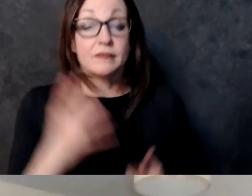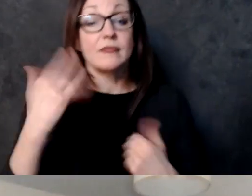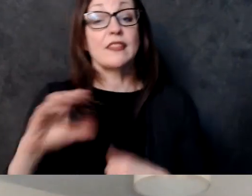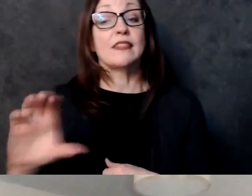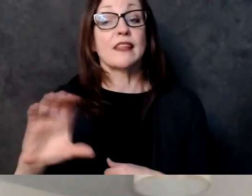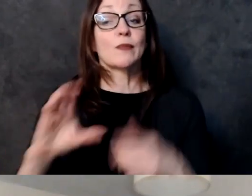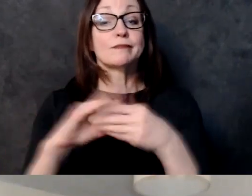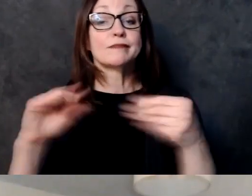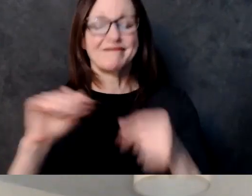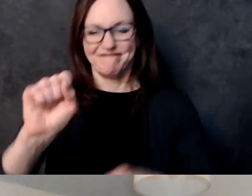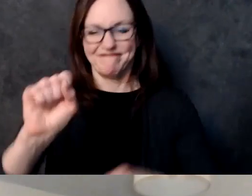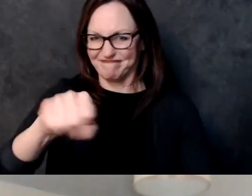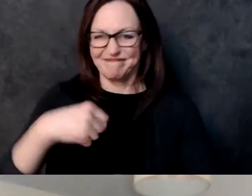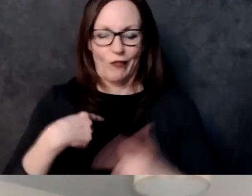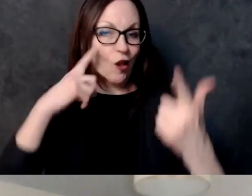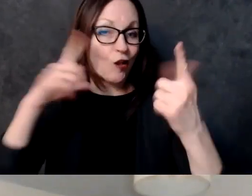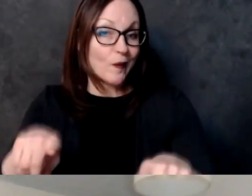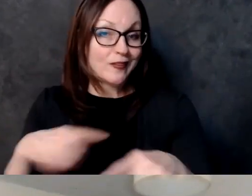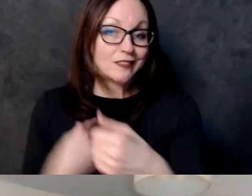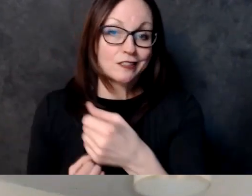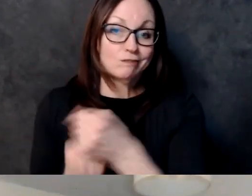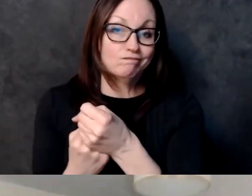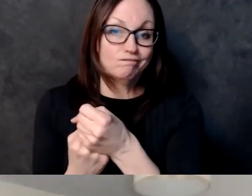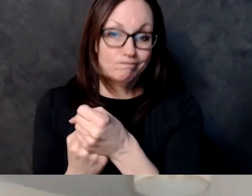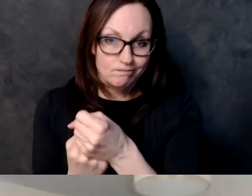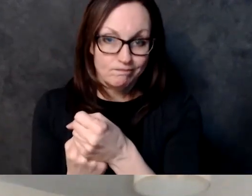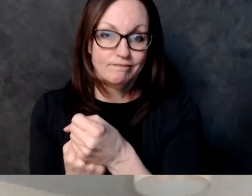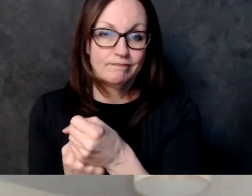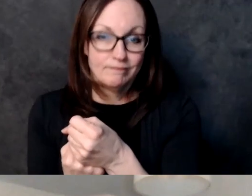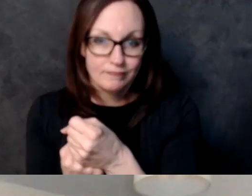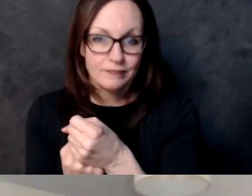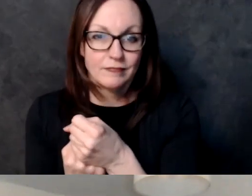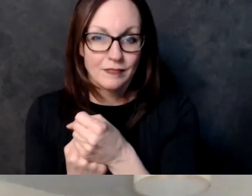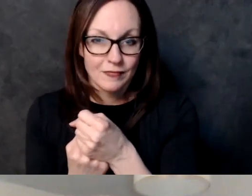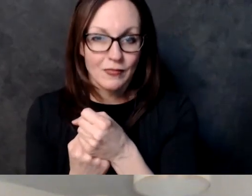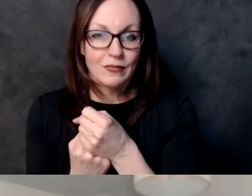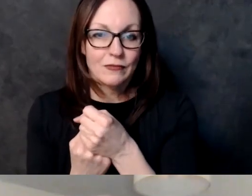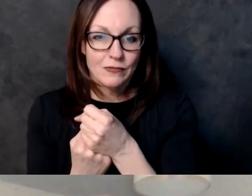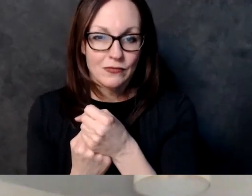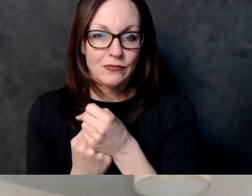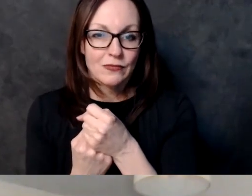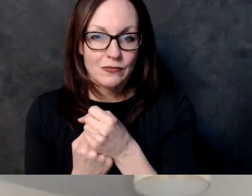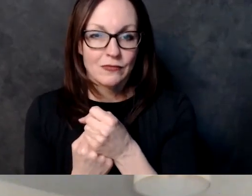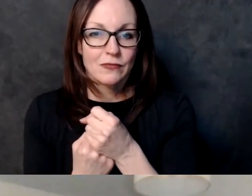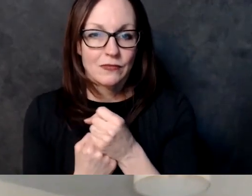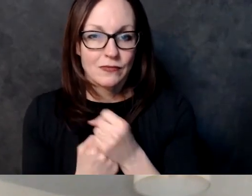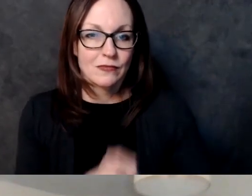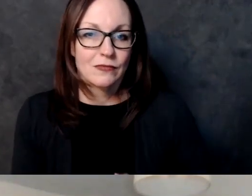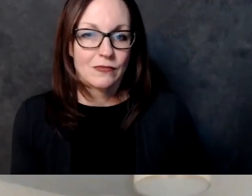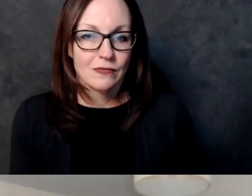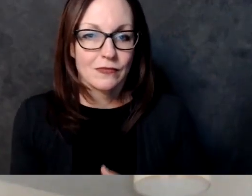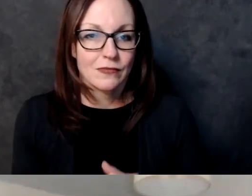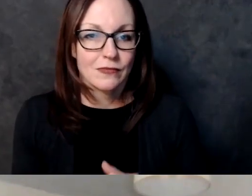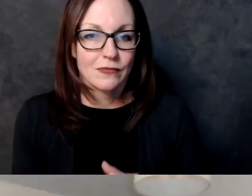some some some good money on it and able to fill potholes and fund education um you know yet you legalize it